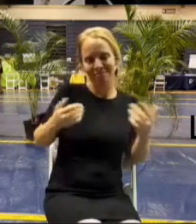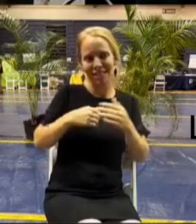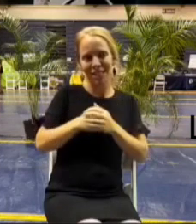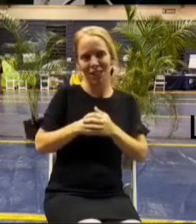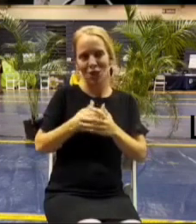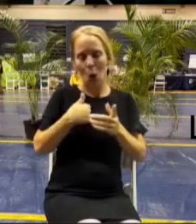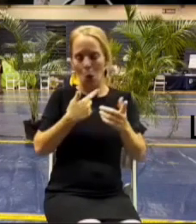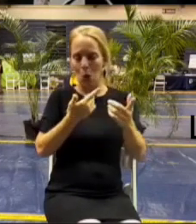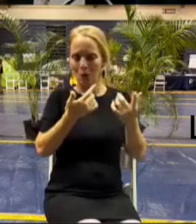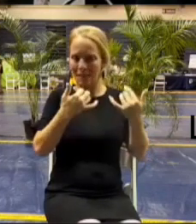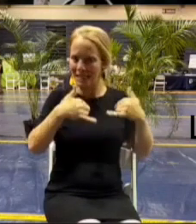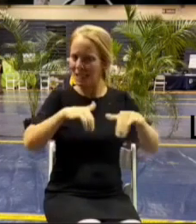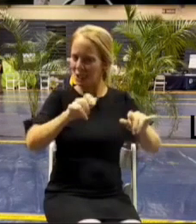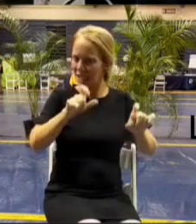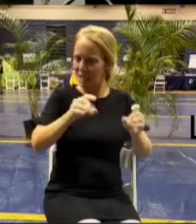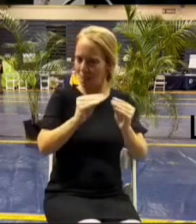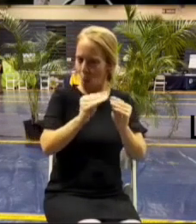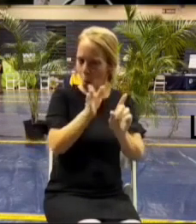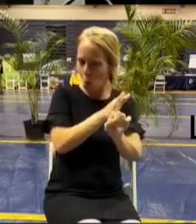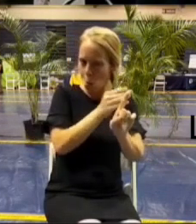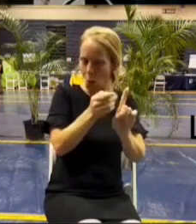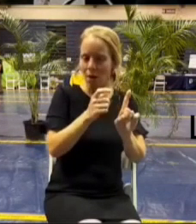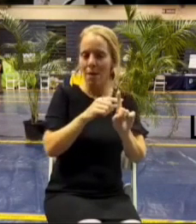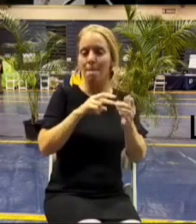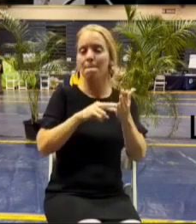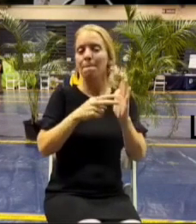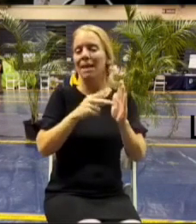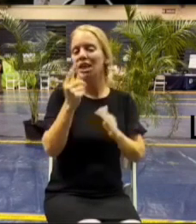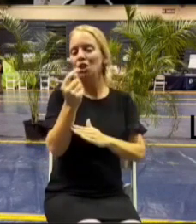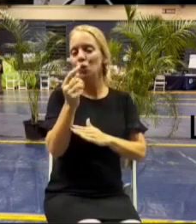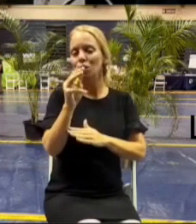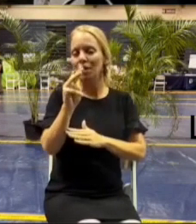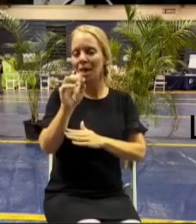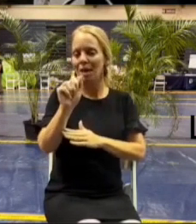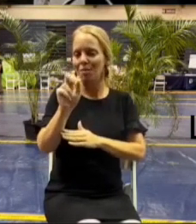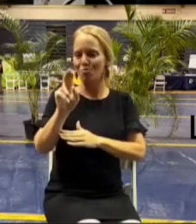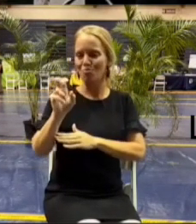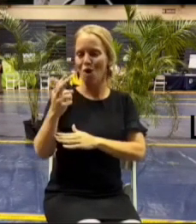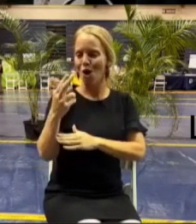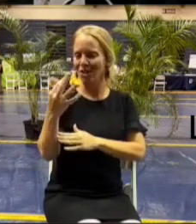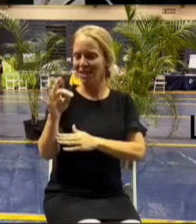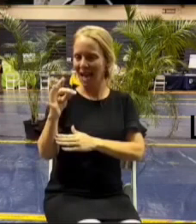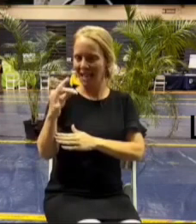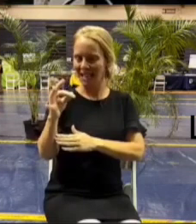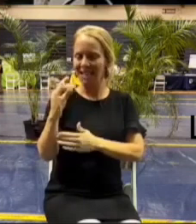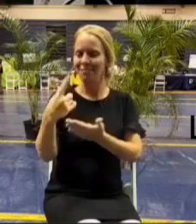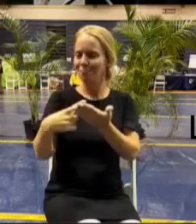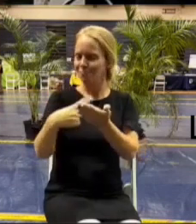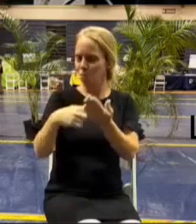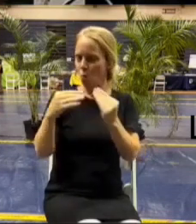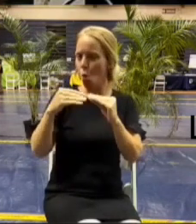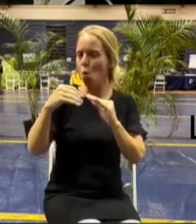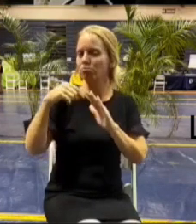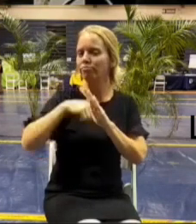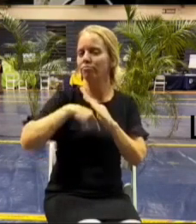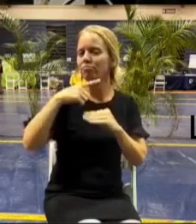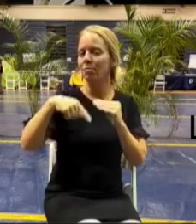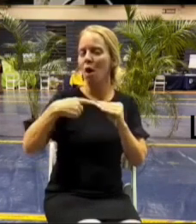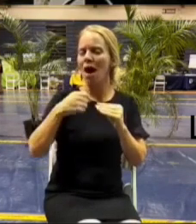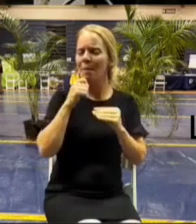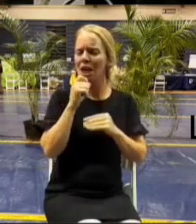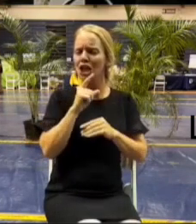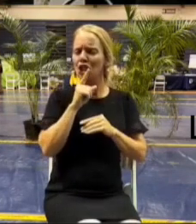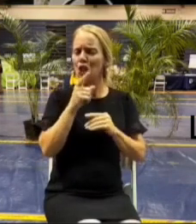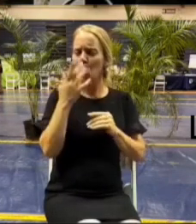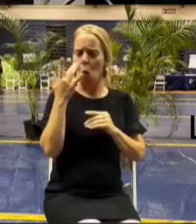um on tuesday march 19th we'll be talking more about it and i'm not sure if it's because